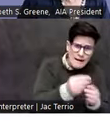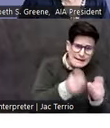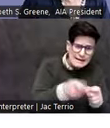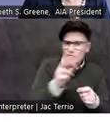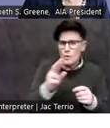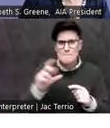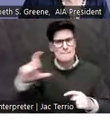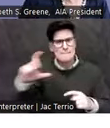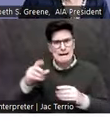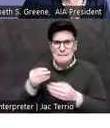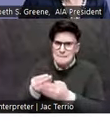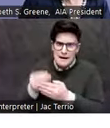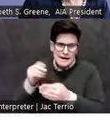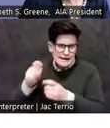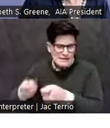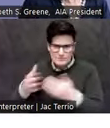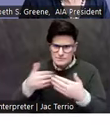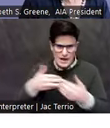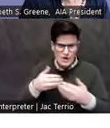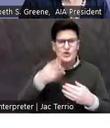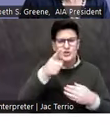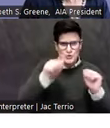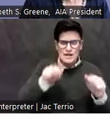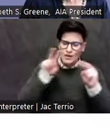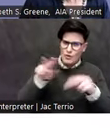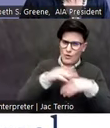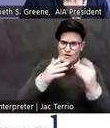.archeological.org slash donate.